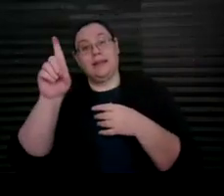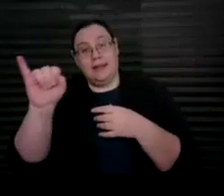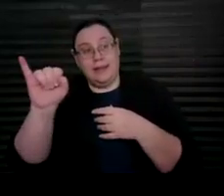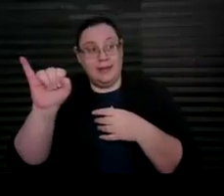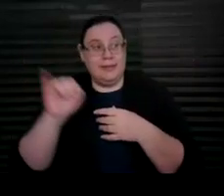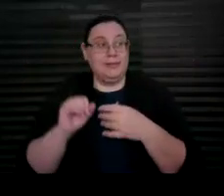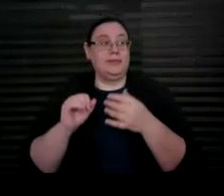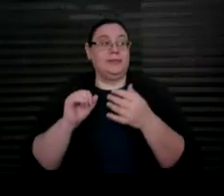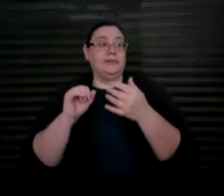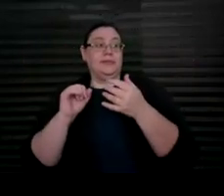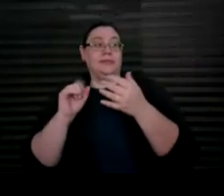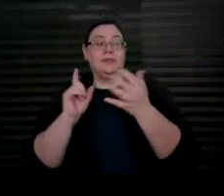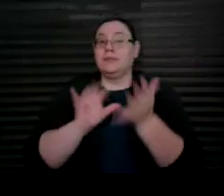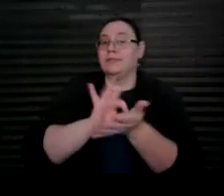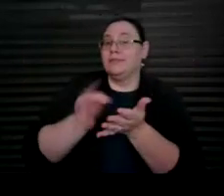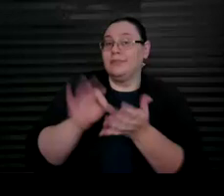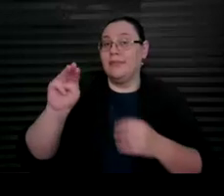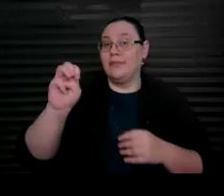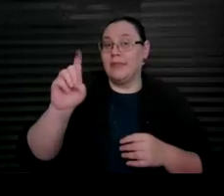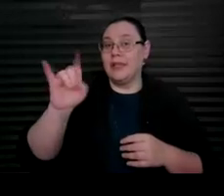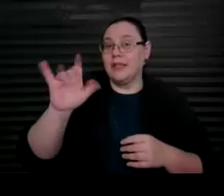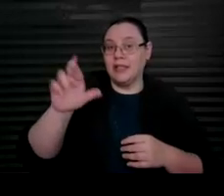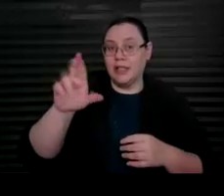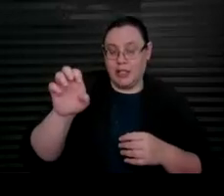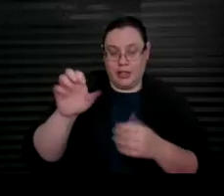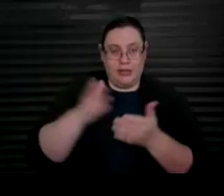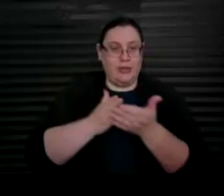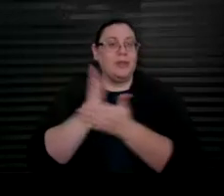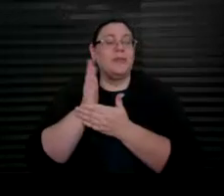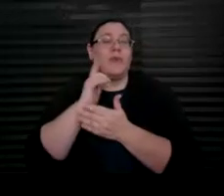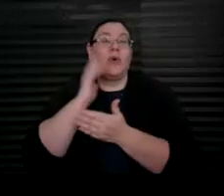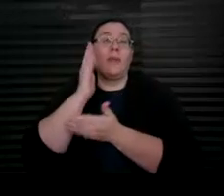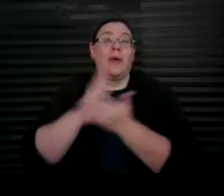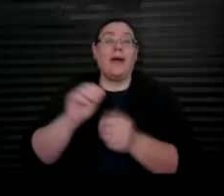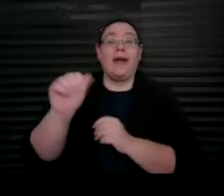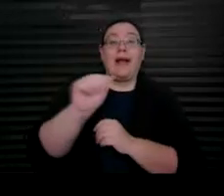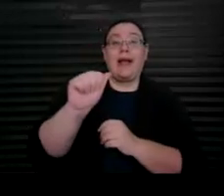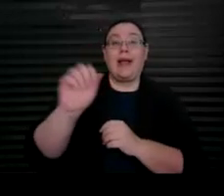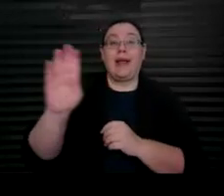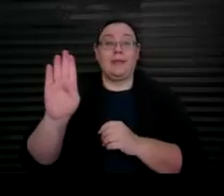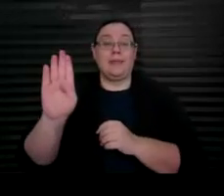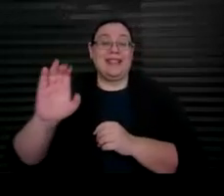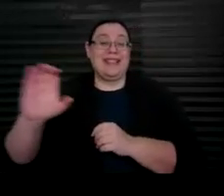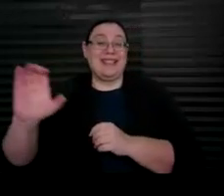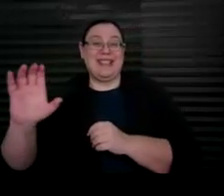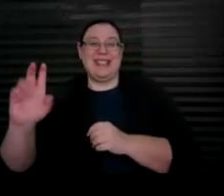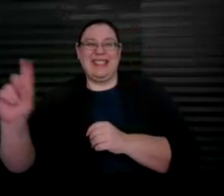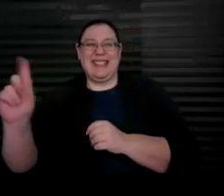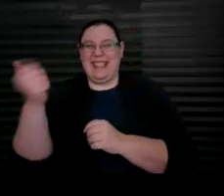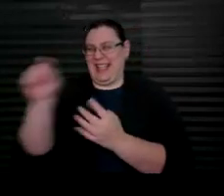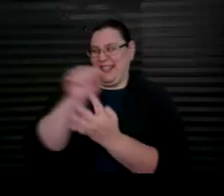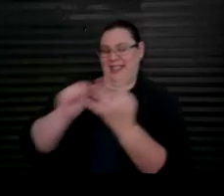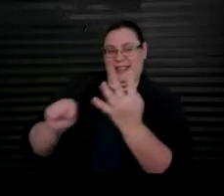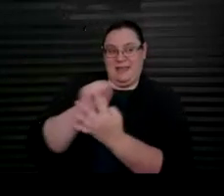Medicare Entitlement to Parts A, B, C, or D •